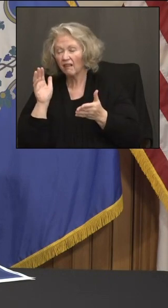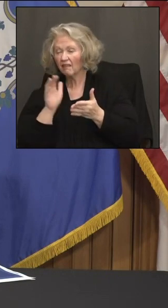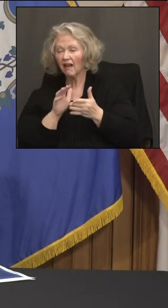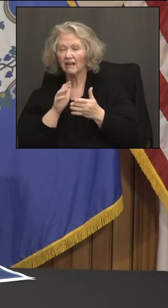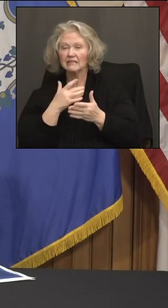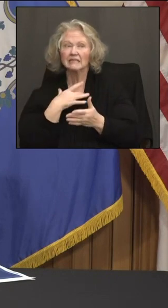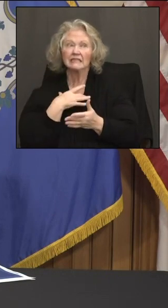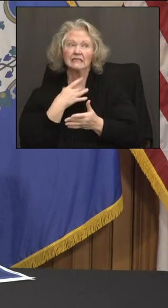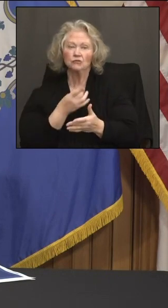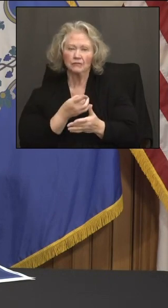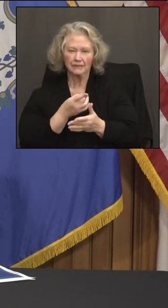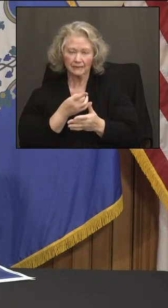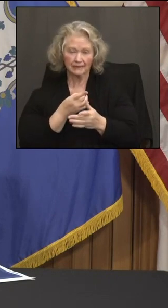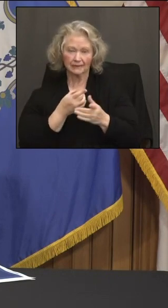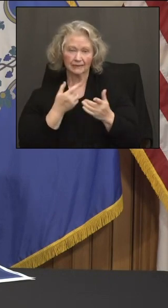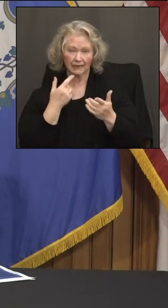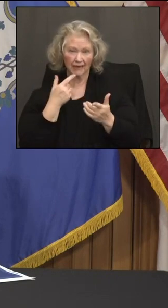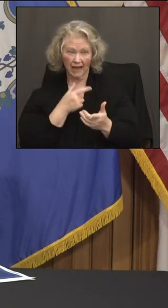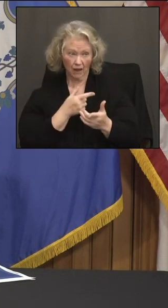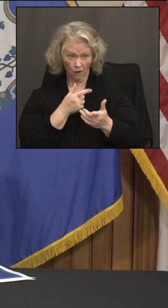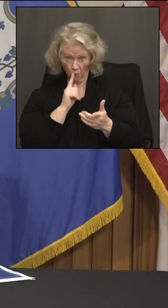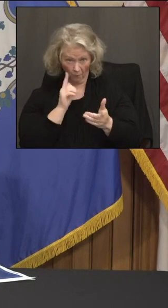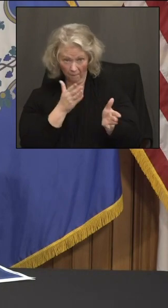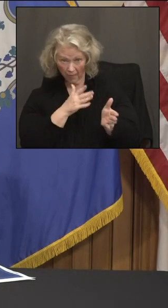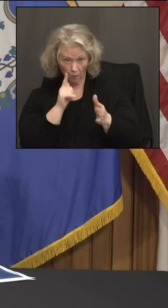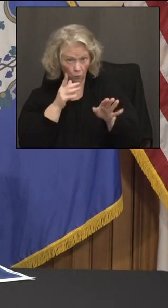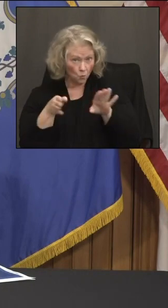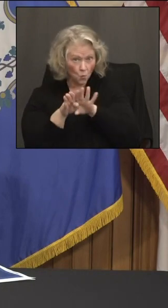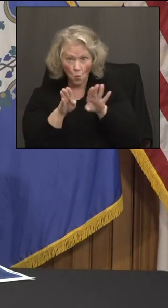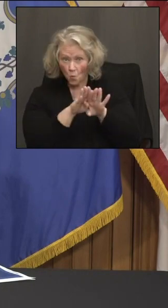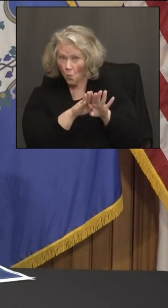You wouldn't go to closing any of the sites, would you?